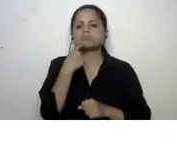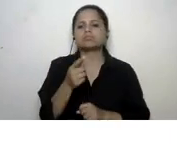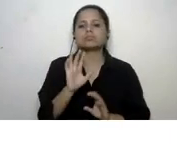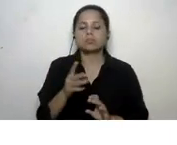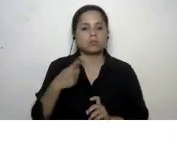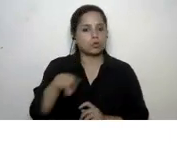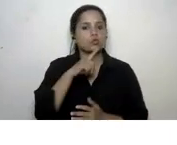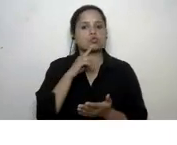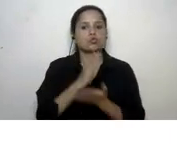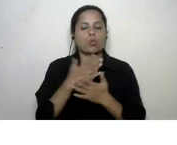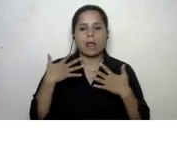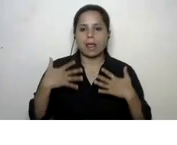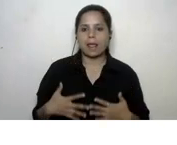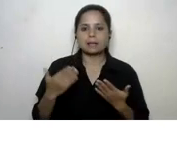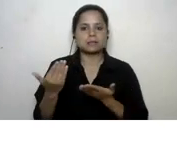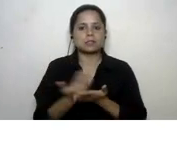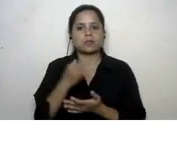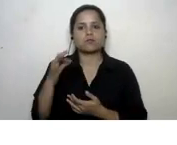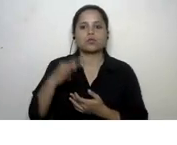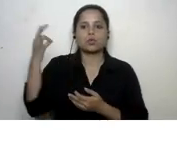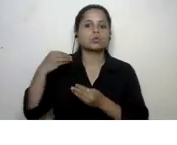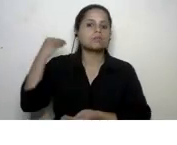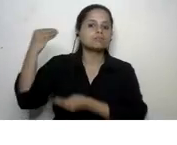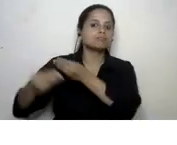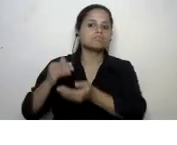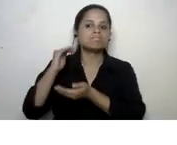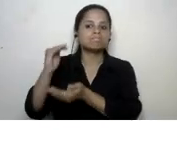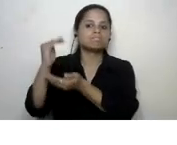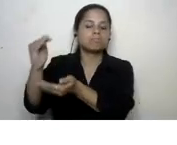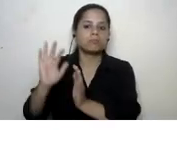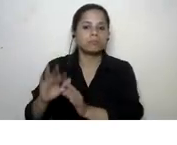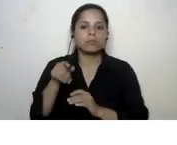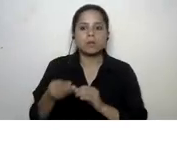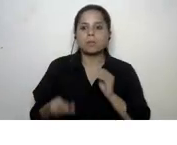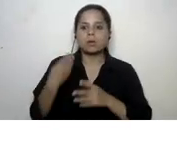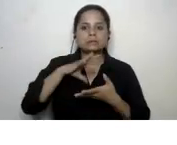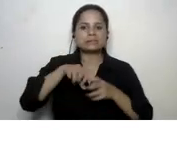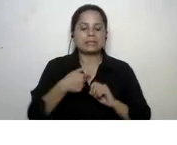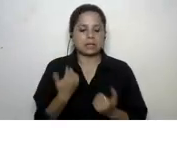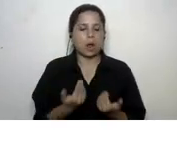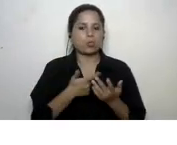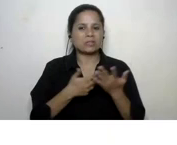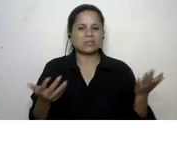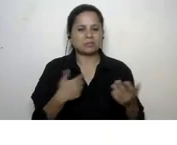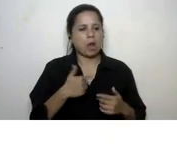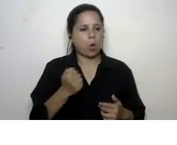ensuring the health and safety of future generations without over exploiting current resources